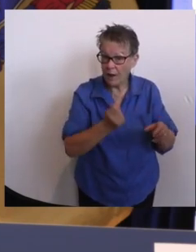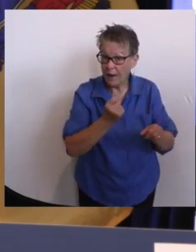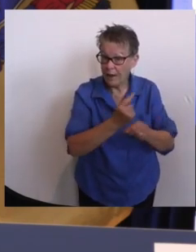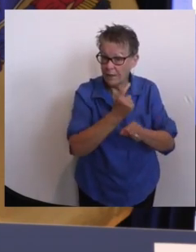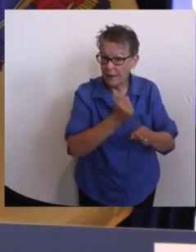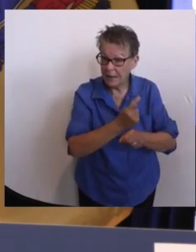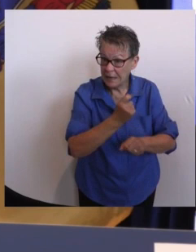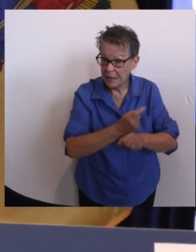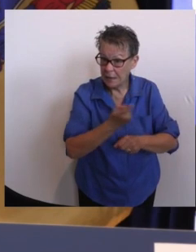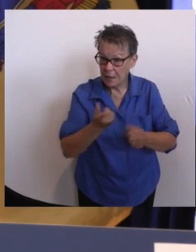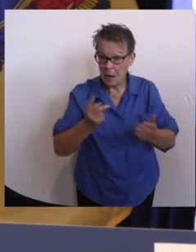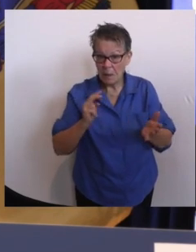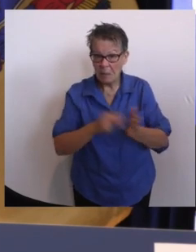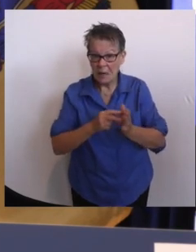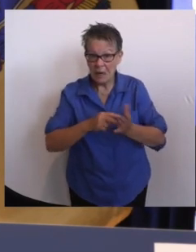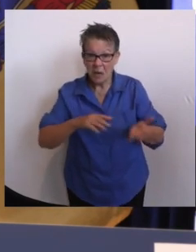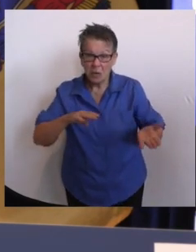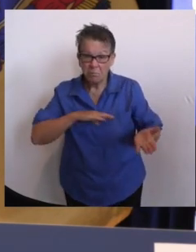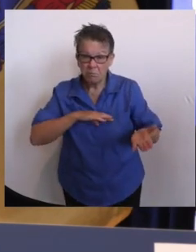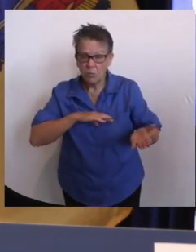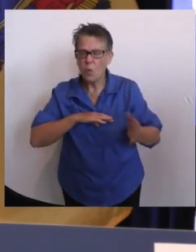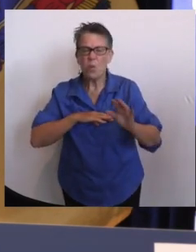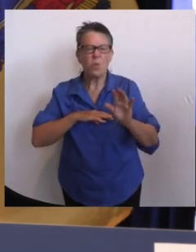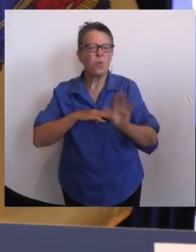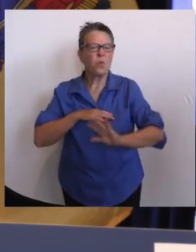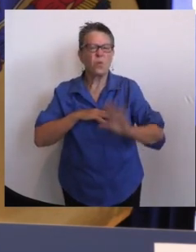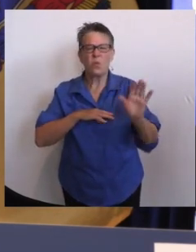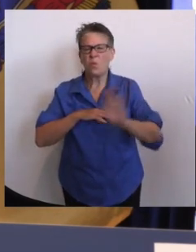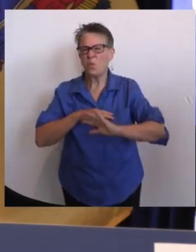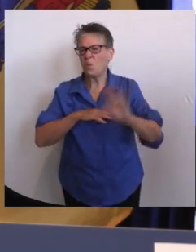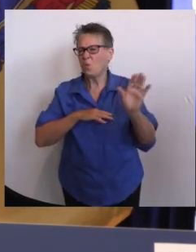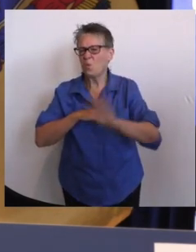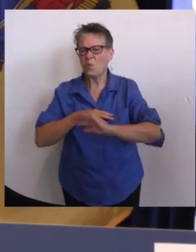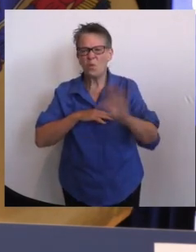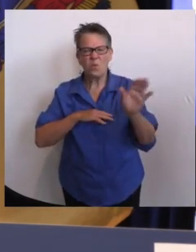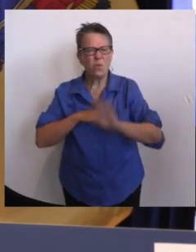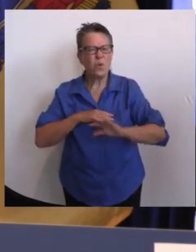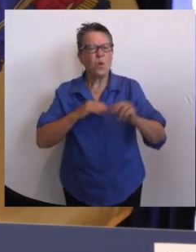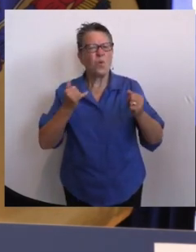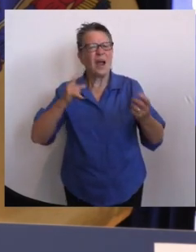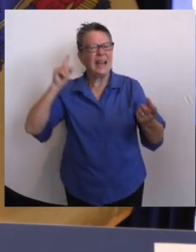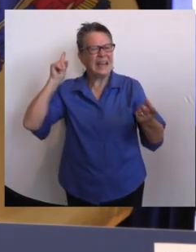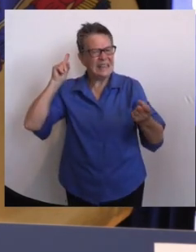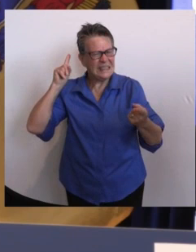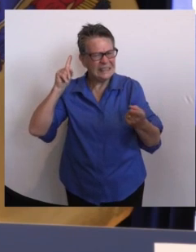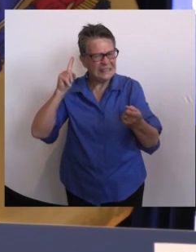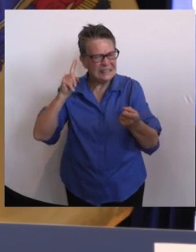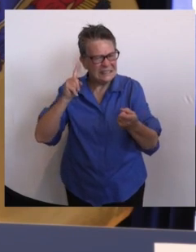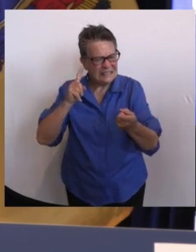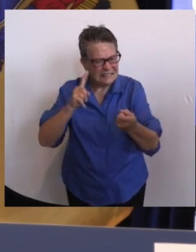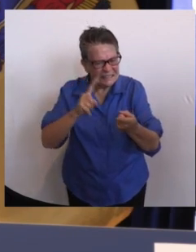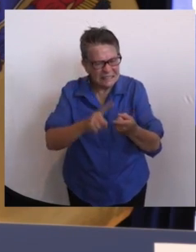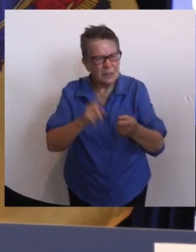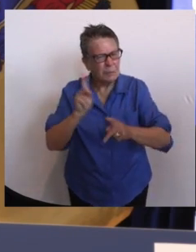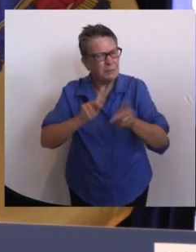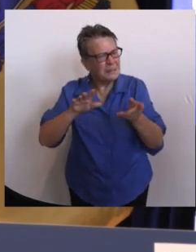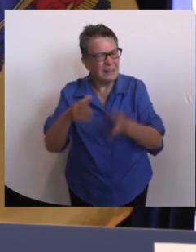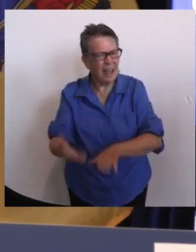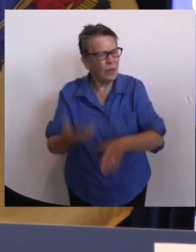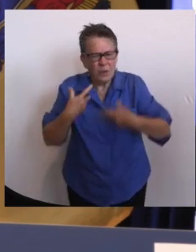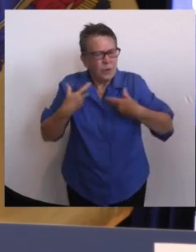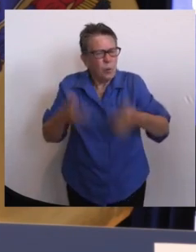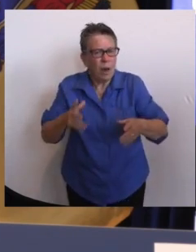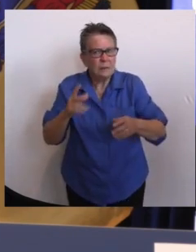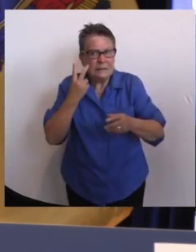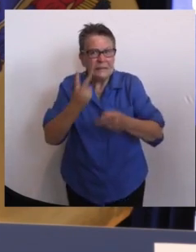We review the deaths of every flu pediatric patient every year. And luckily there aren't very many of them.